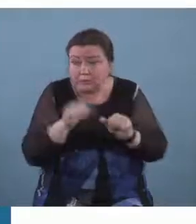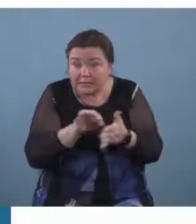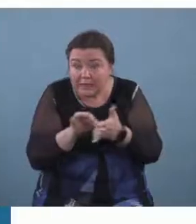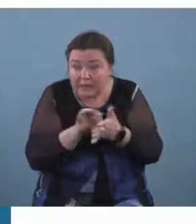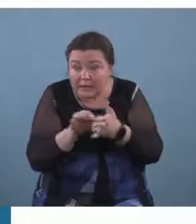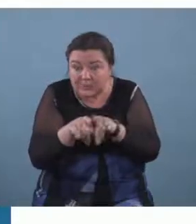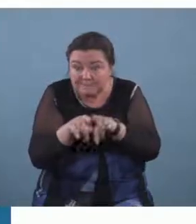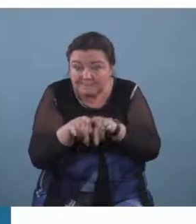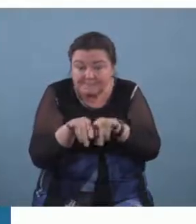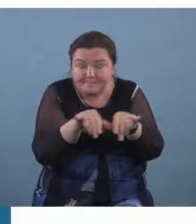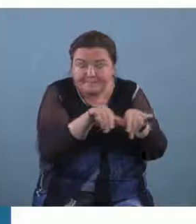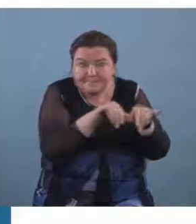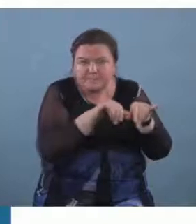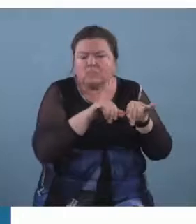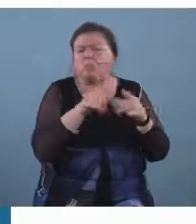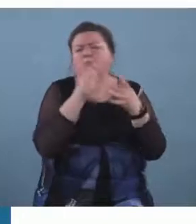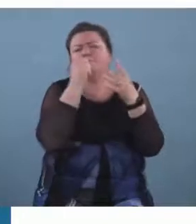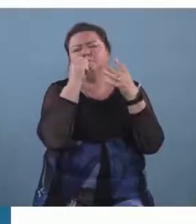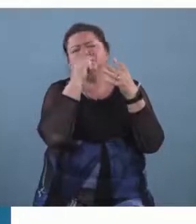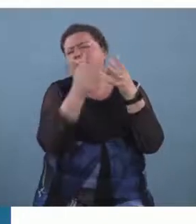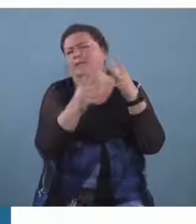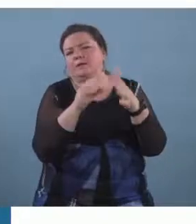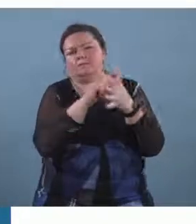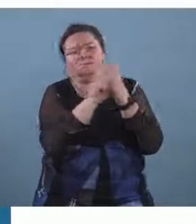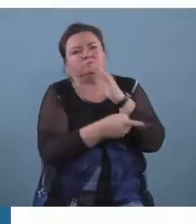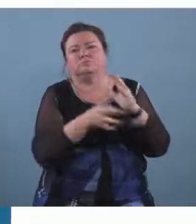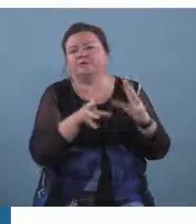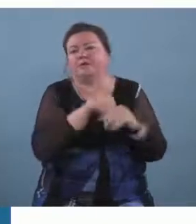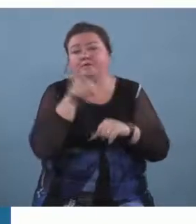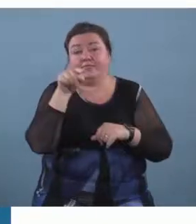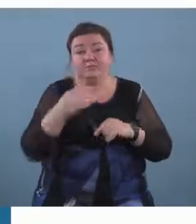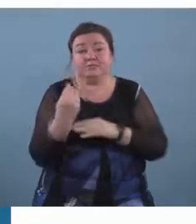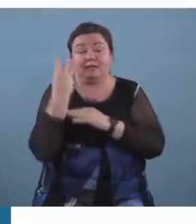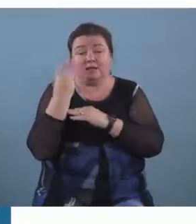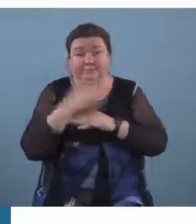in time so there's lots of things you could do with this side on the next one